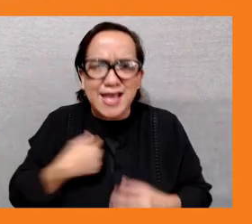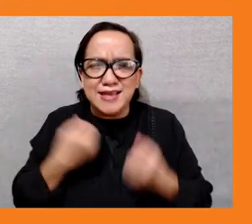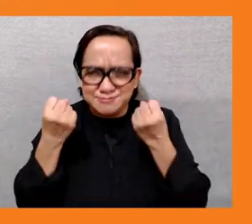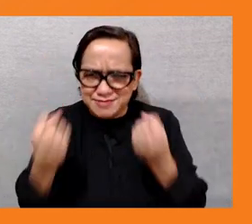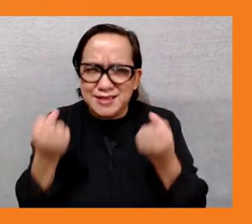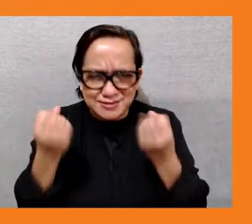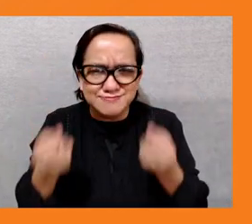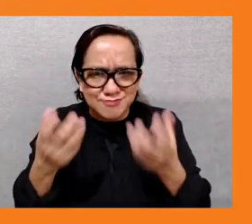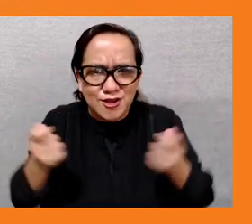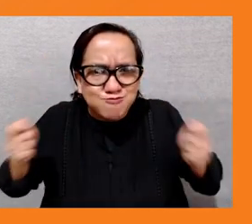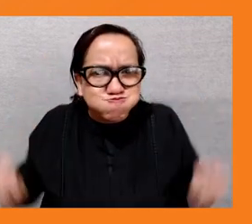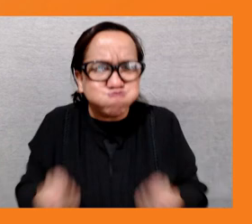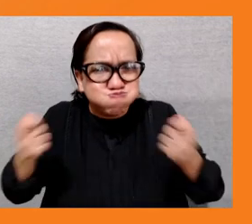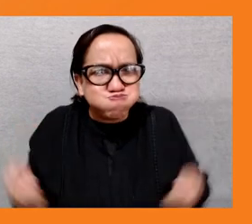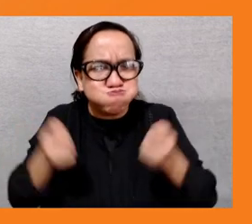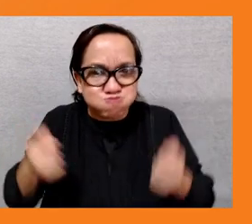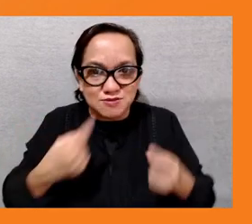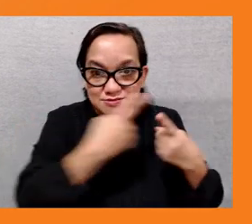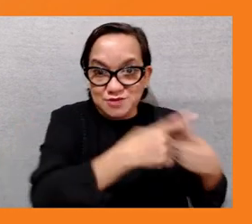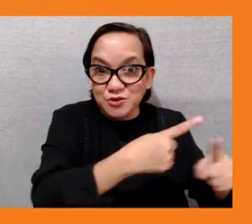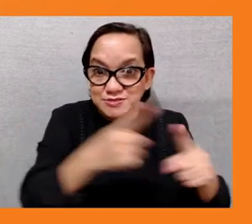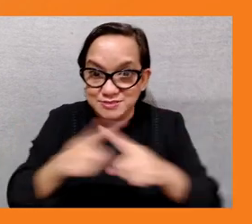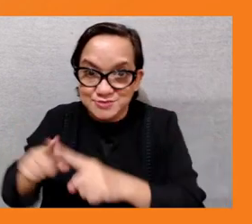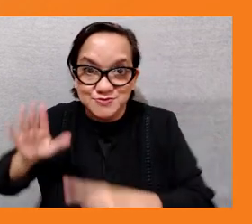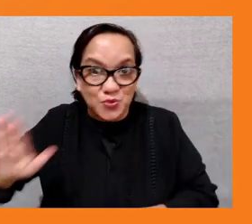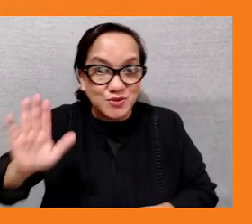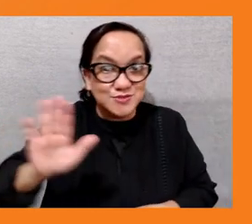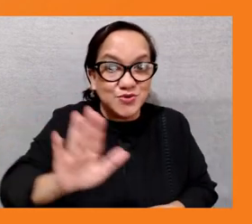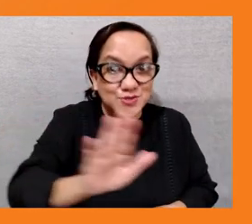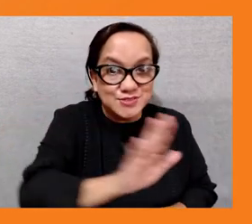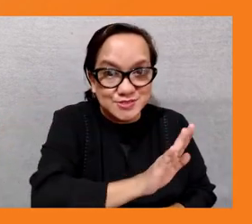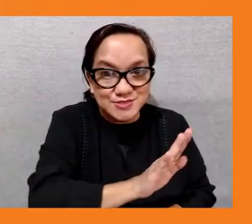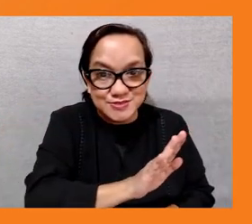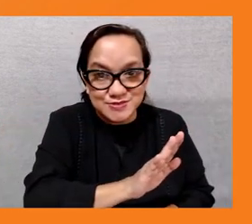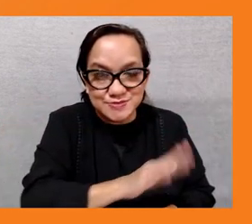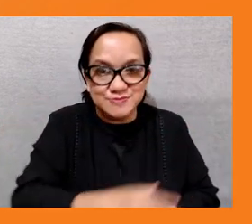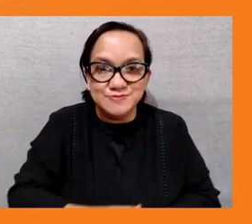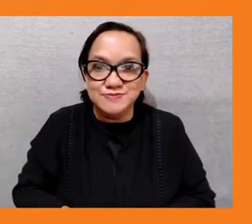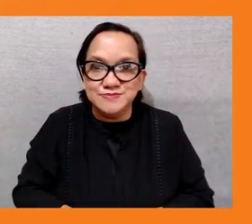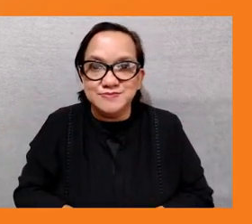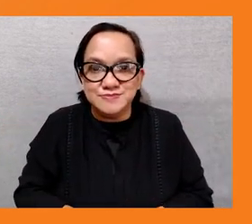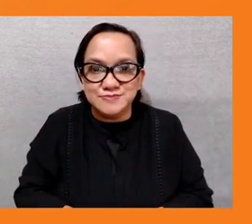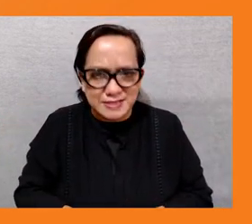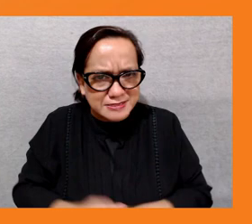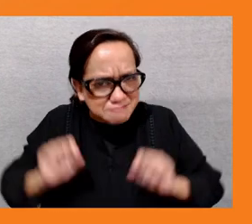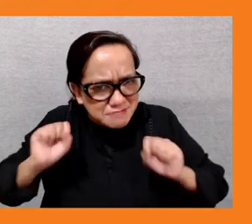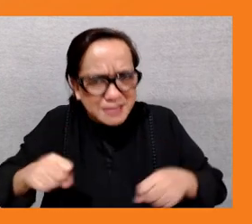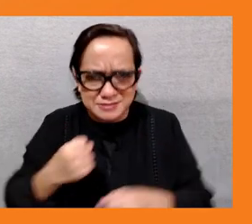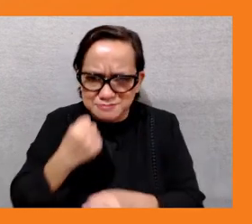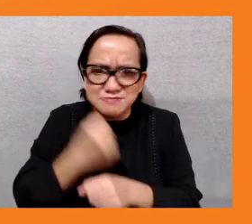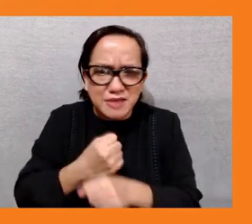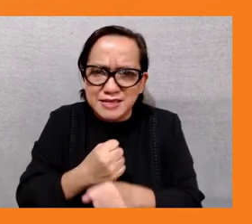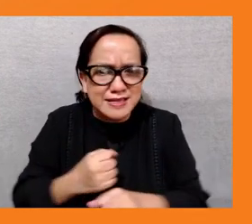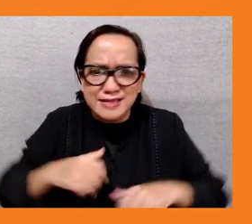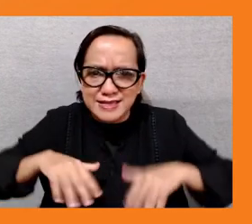their capacity to prepare for and respond to the impacts of climate change in timor-lessed so far we have achieved